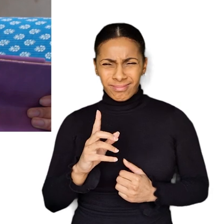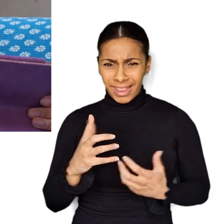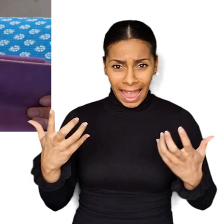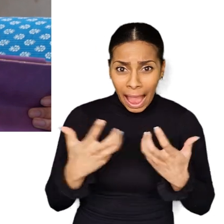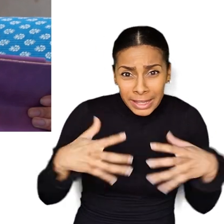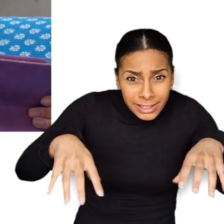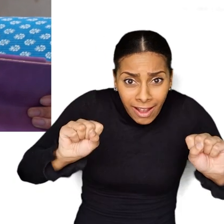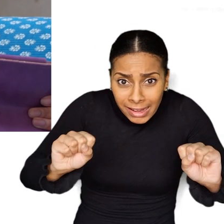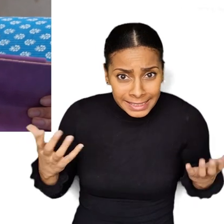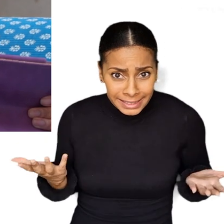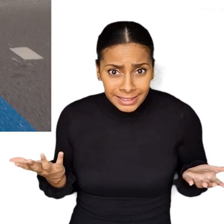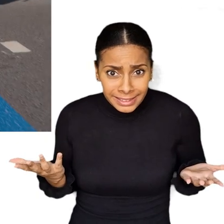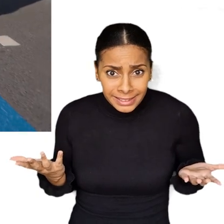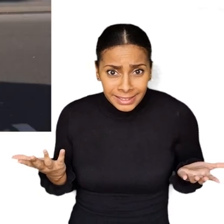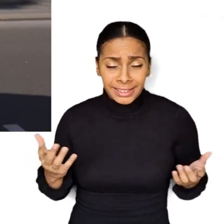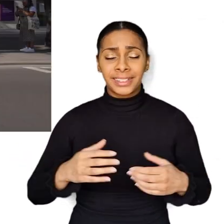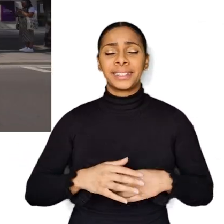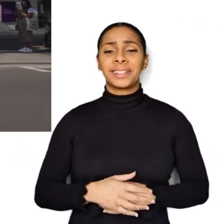How did they even get started?